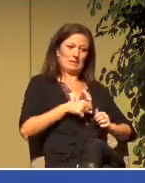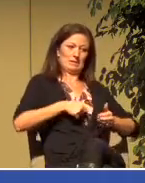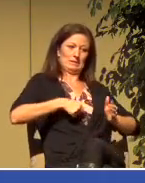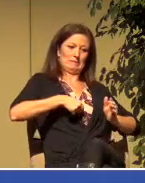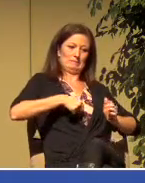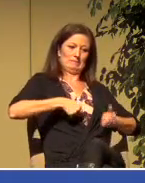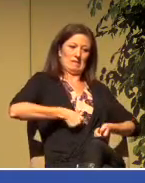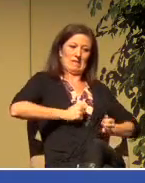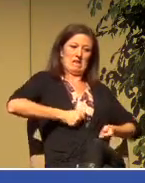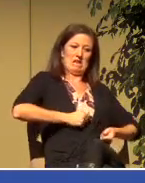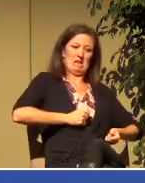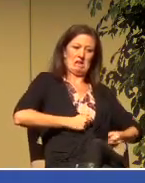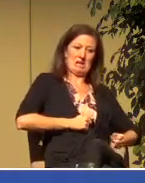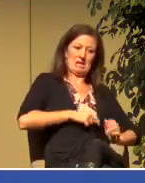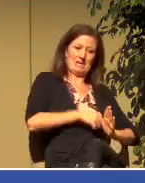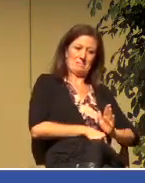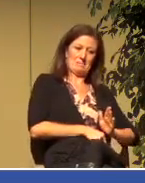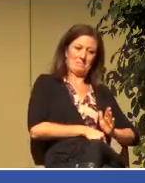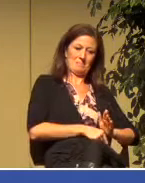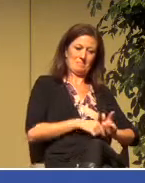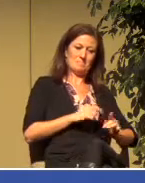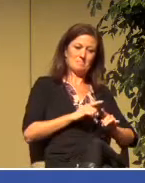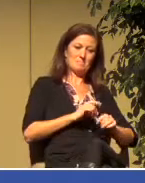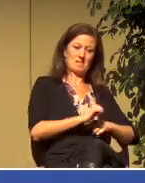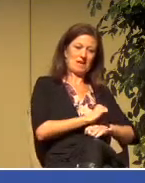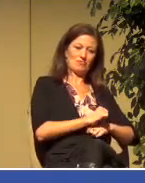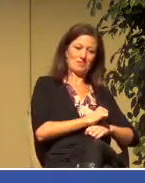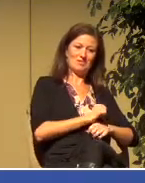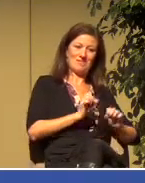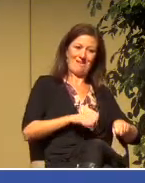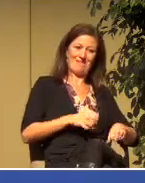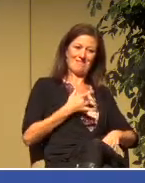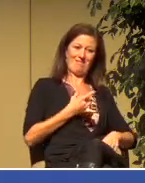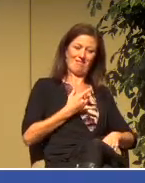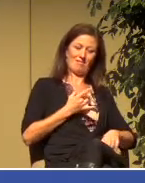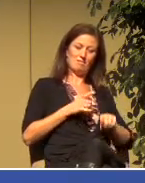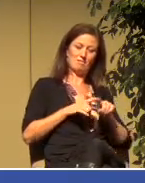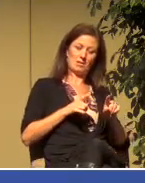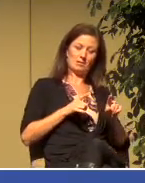be afraid of that, because You are the God who loves us.